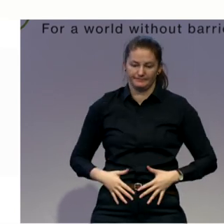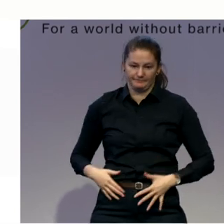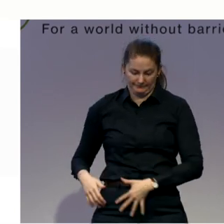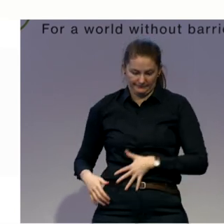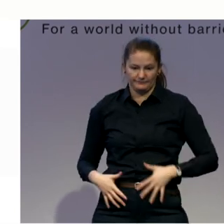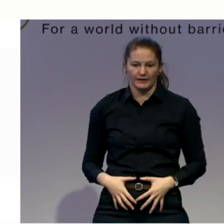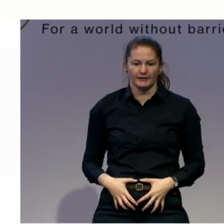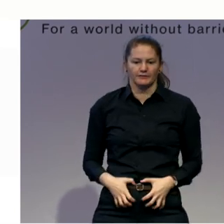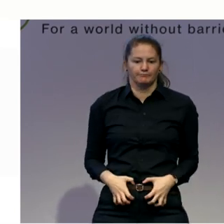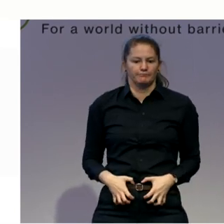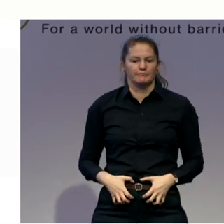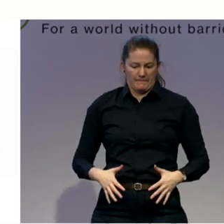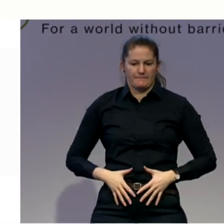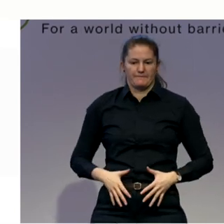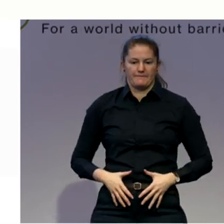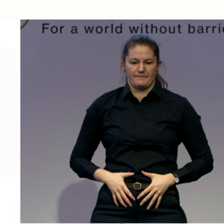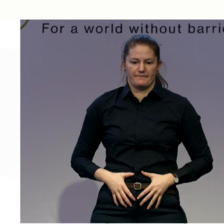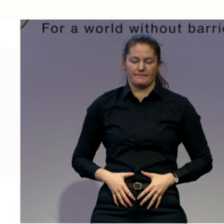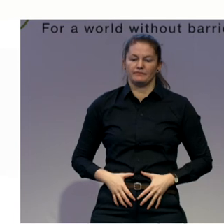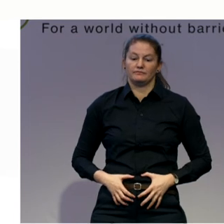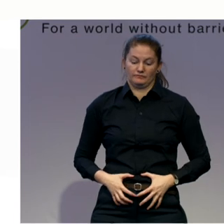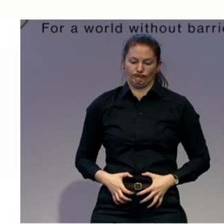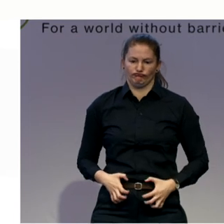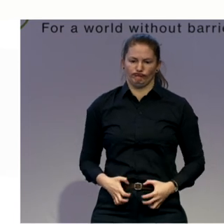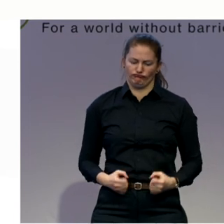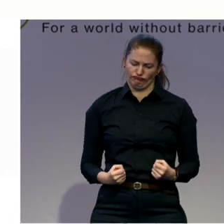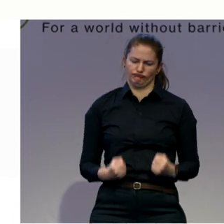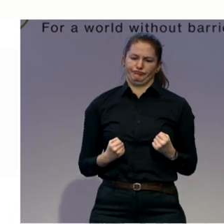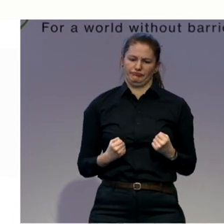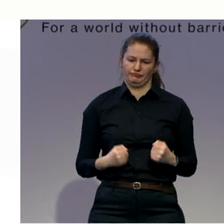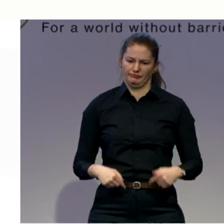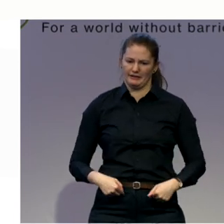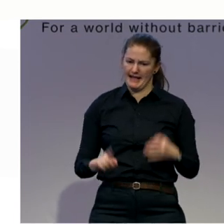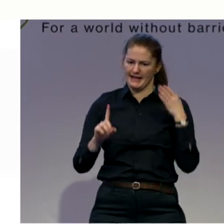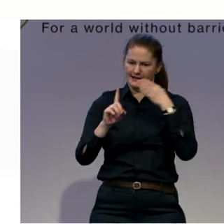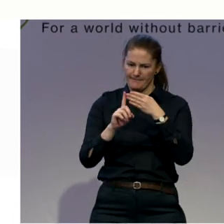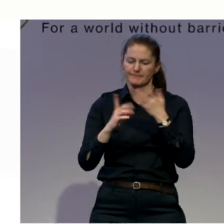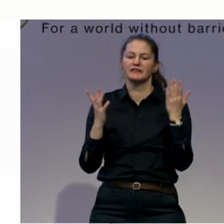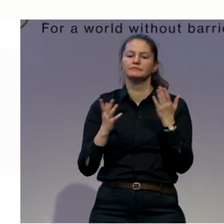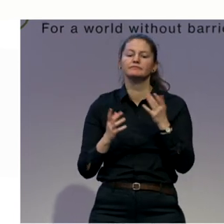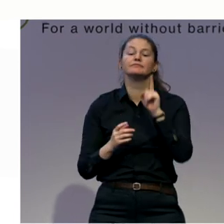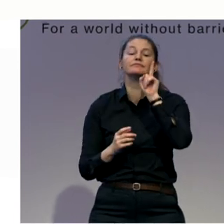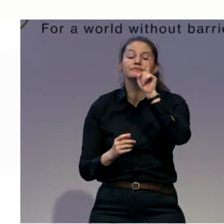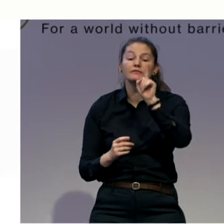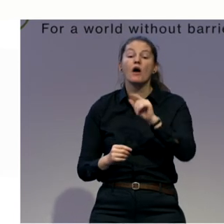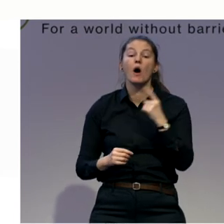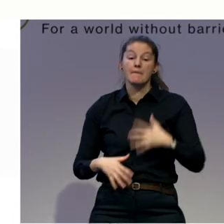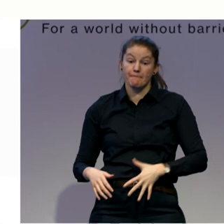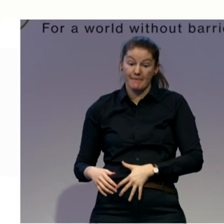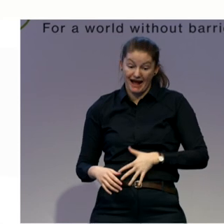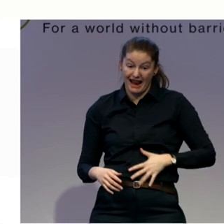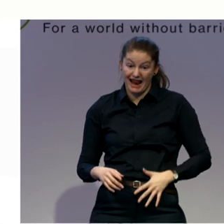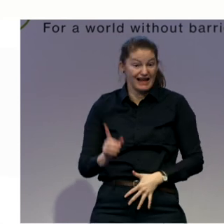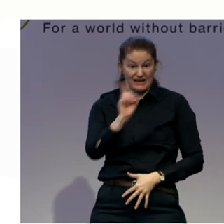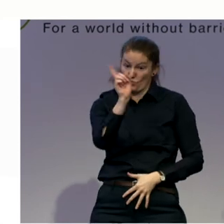muscles, no, it's not that. It's about engaging your pelvic floor muscles. Imagine, as